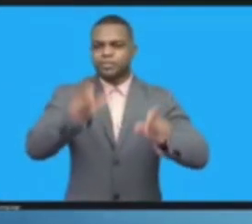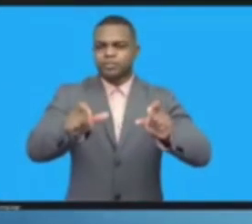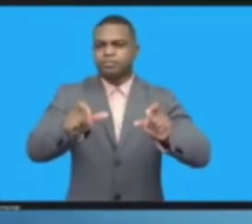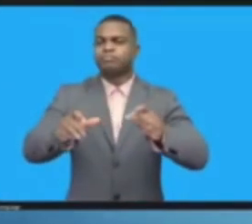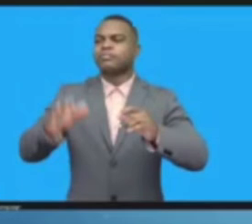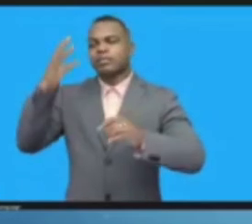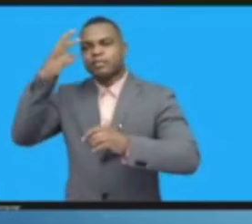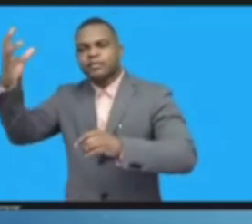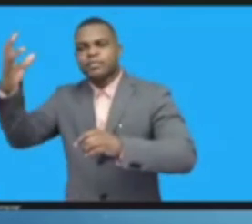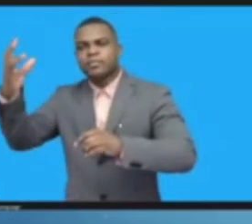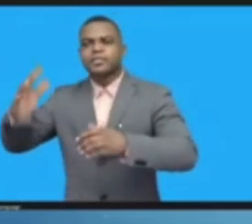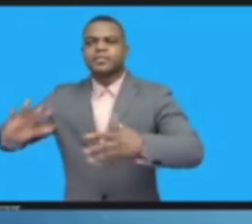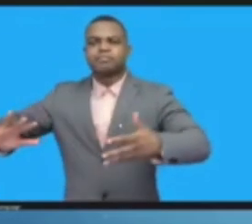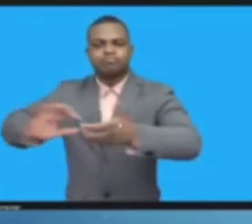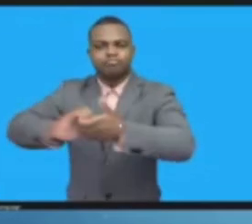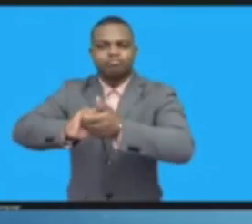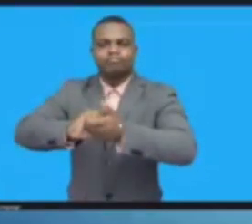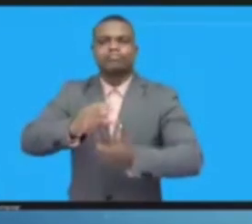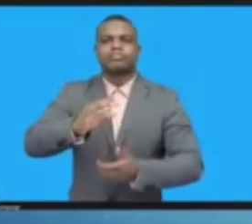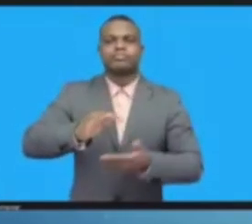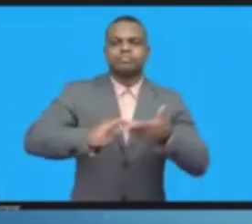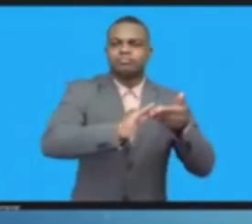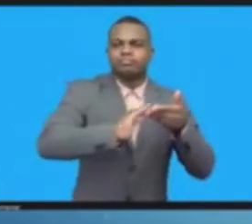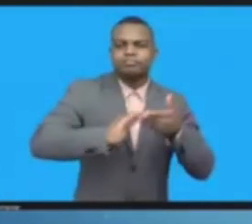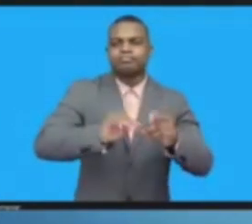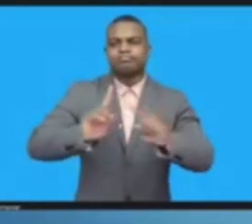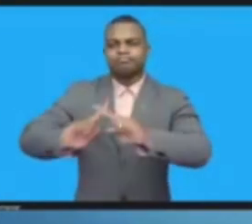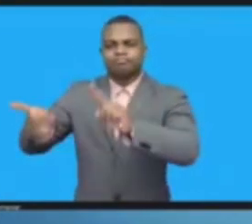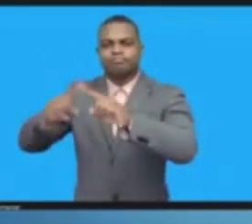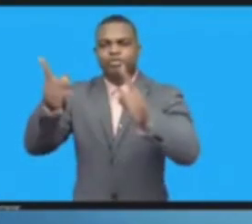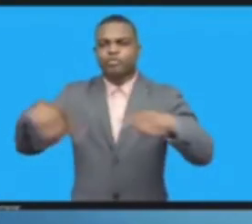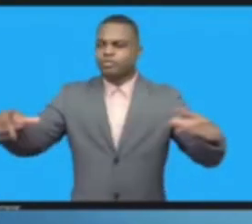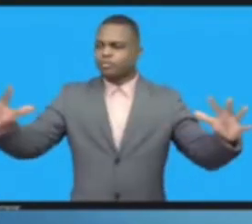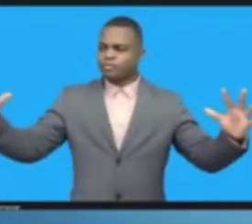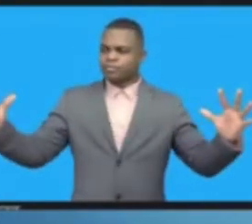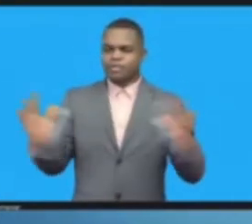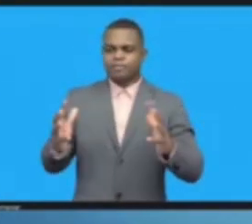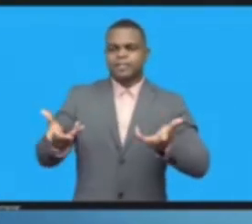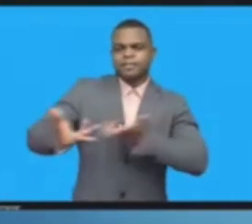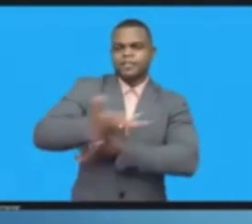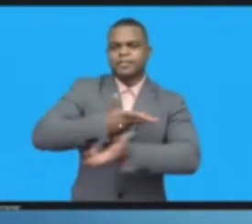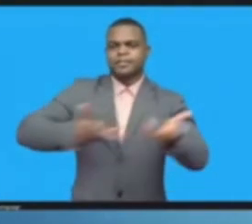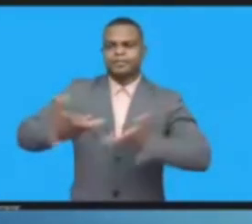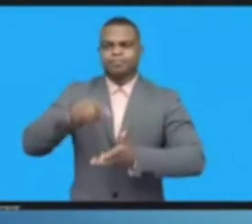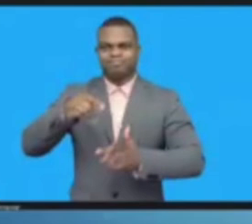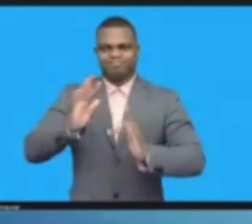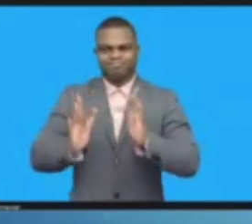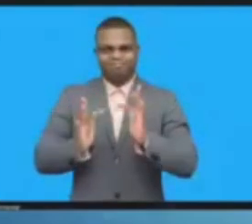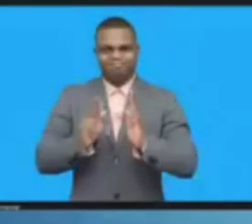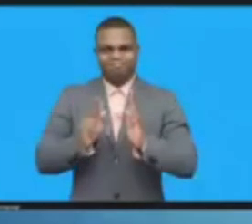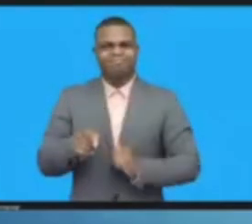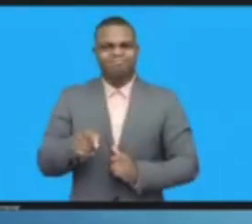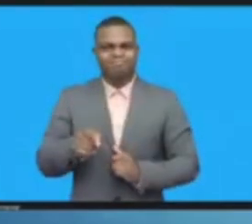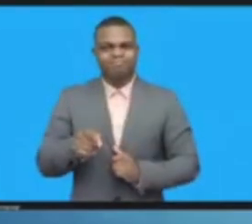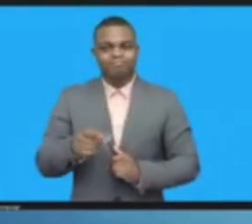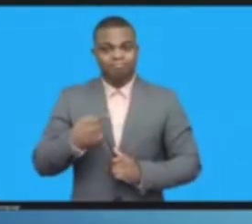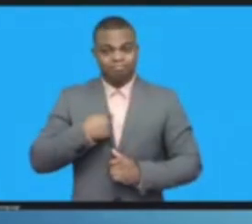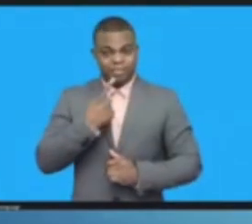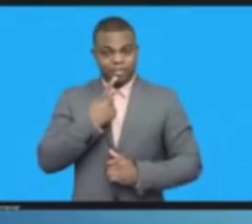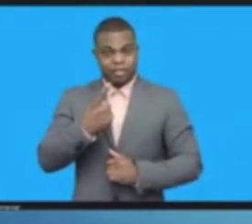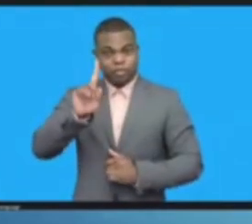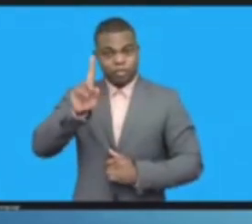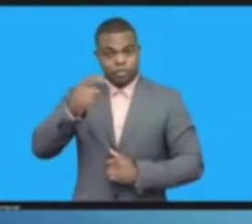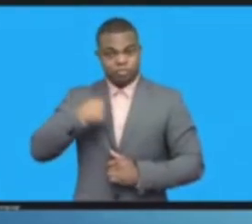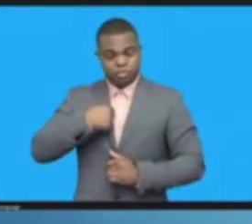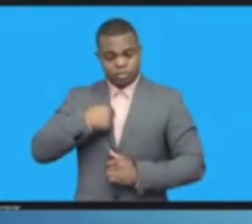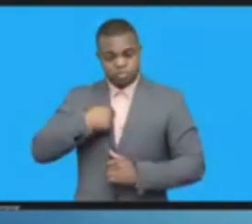But we shouldn't forget, the power of the Internet comes from being one single, interoperable global resource that is accessible globally and